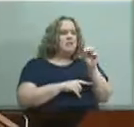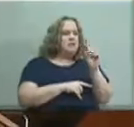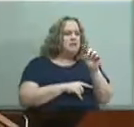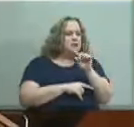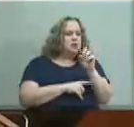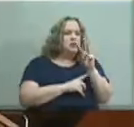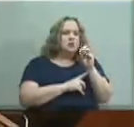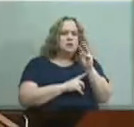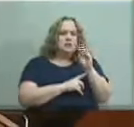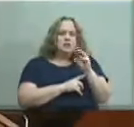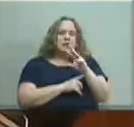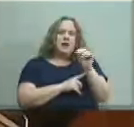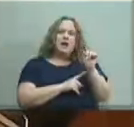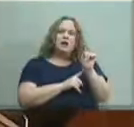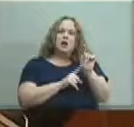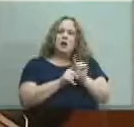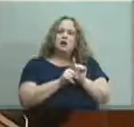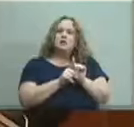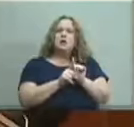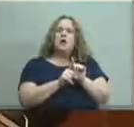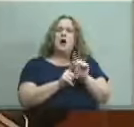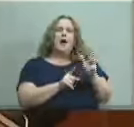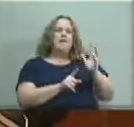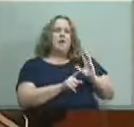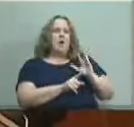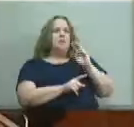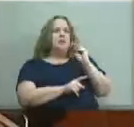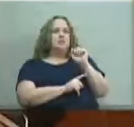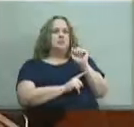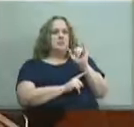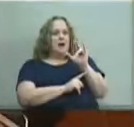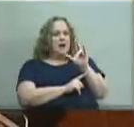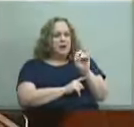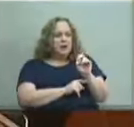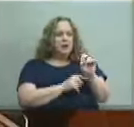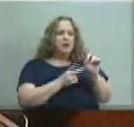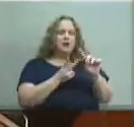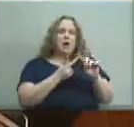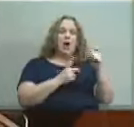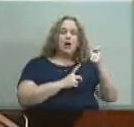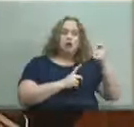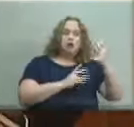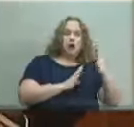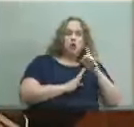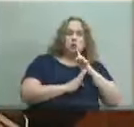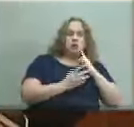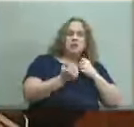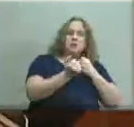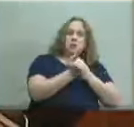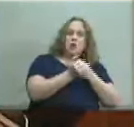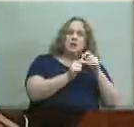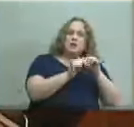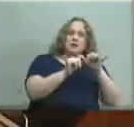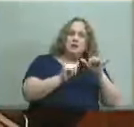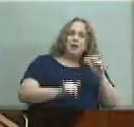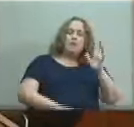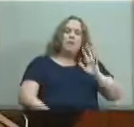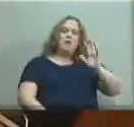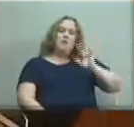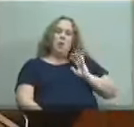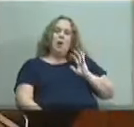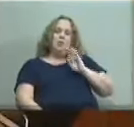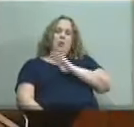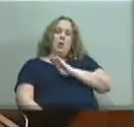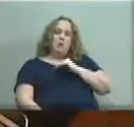former mayor who is a lifetime champion for JCPS a judge who made great decisions in support of the system former board members who led in difficult